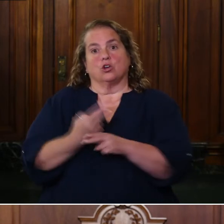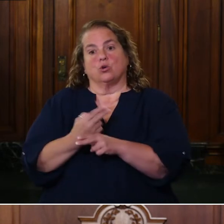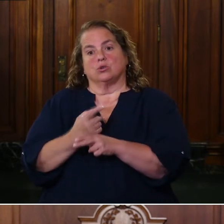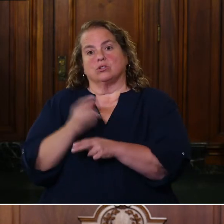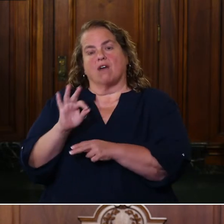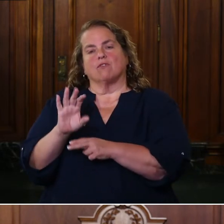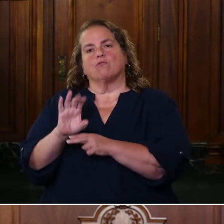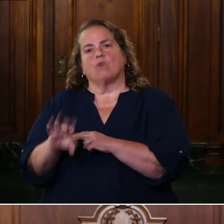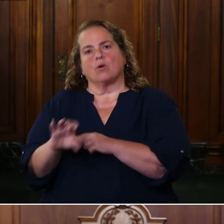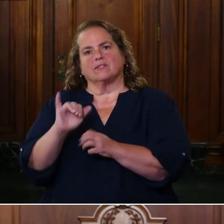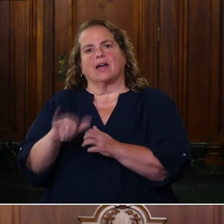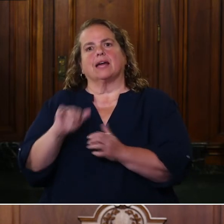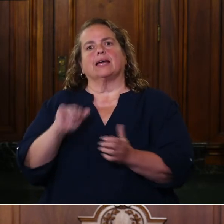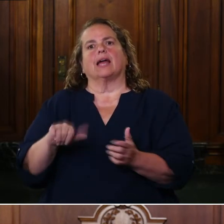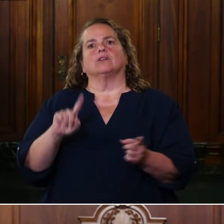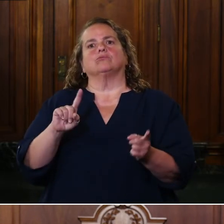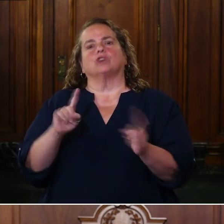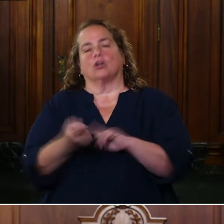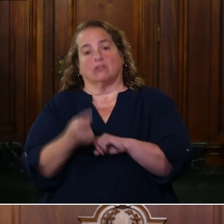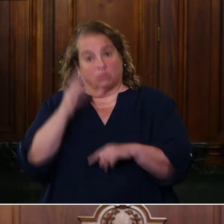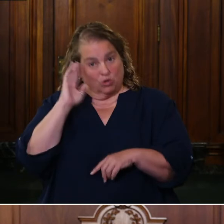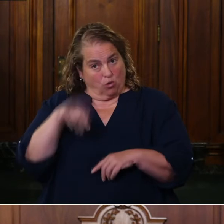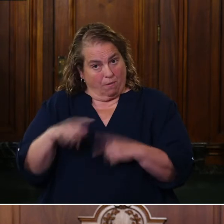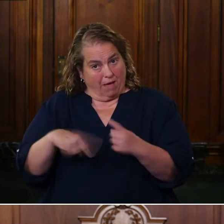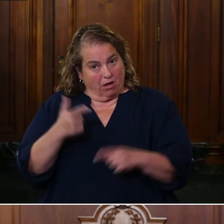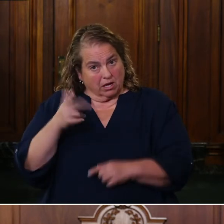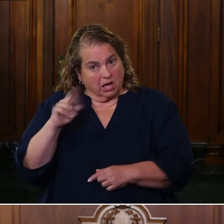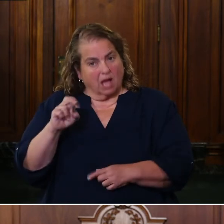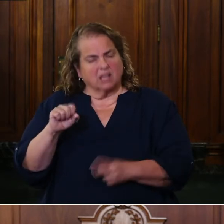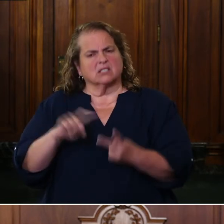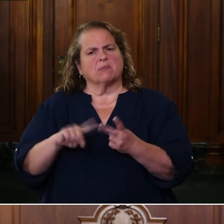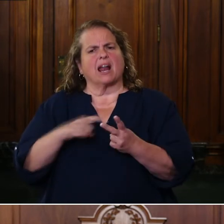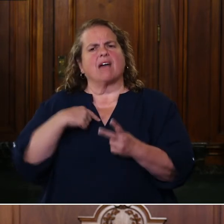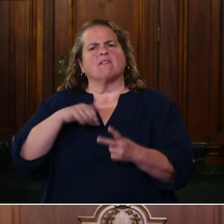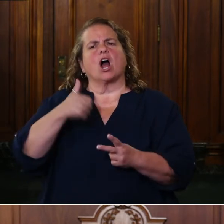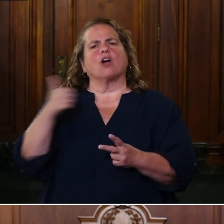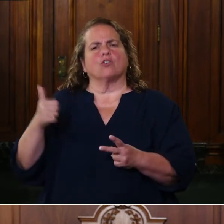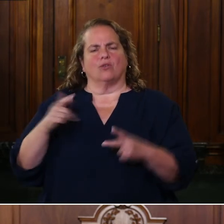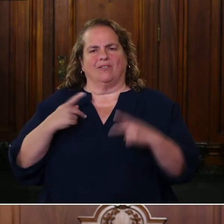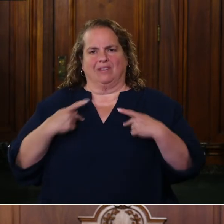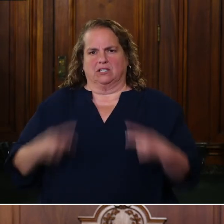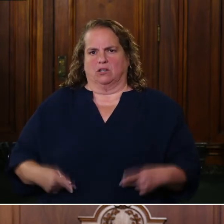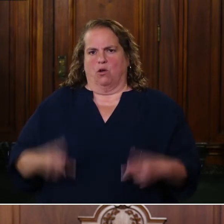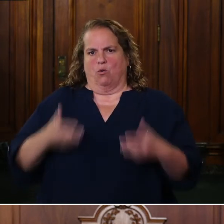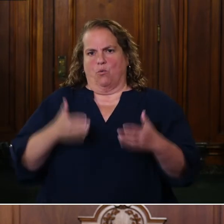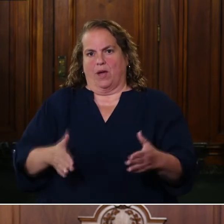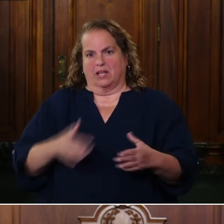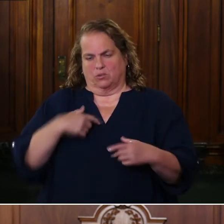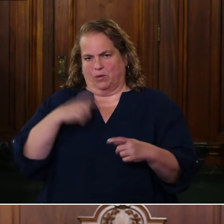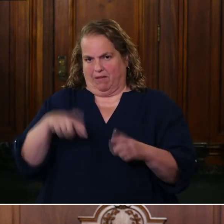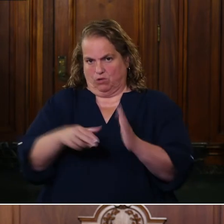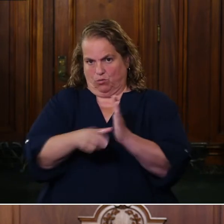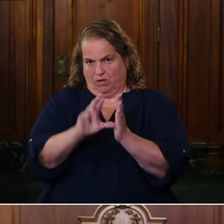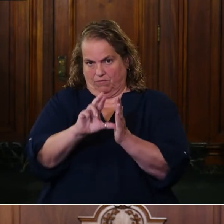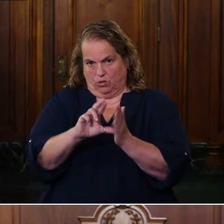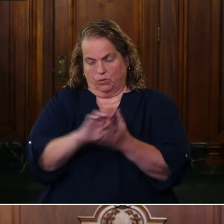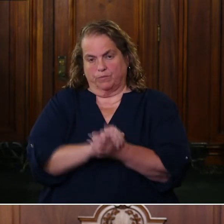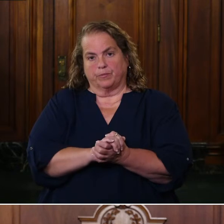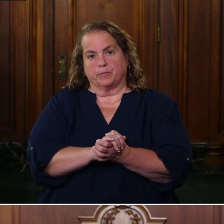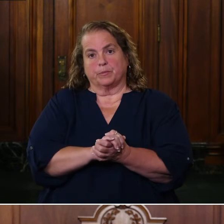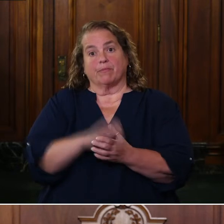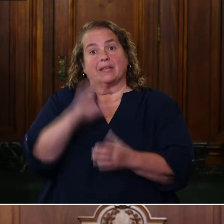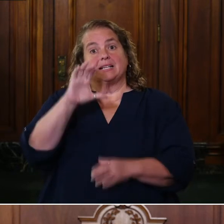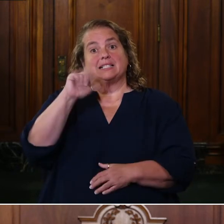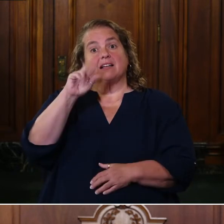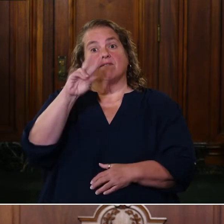turn deadly. We know about guns, but there are other implements, physical tactics that we need to review. Civil